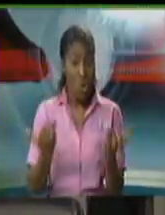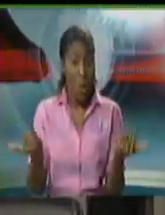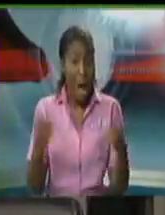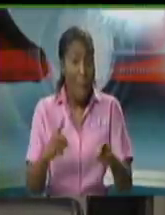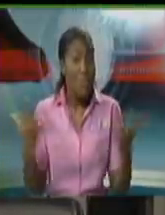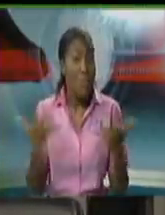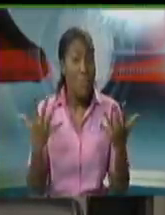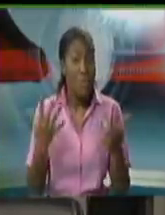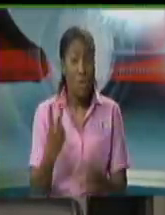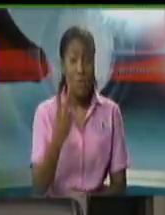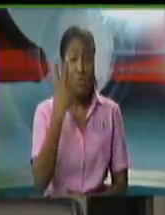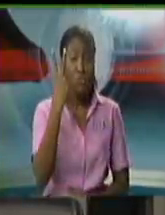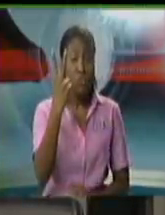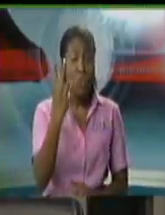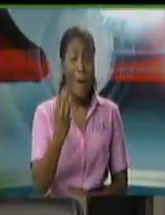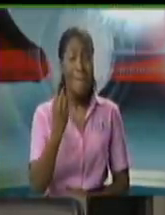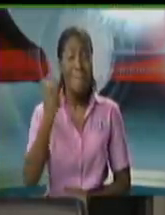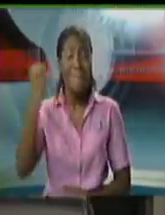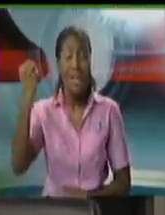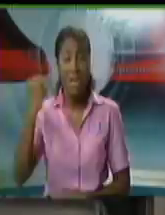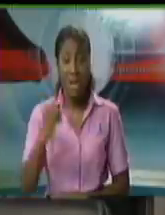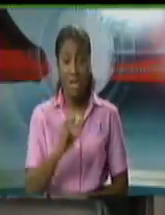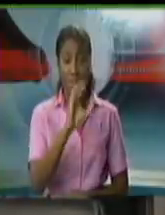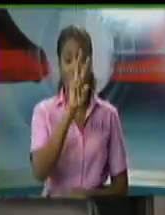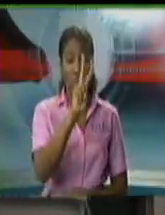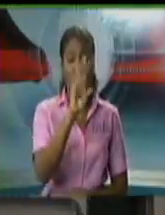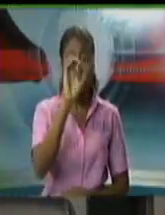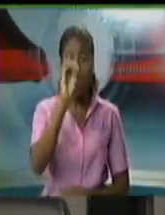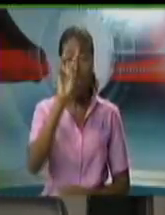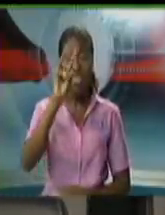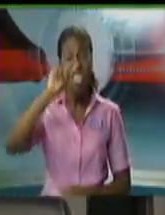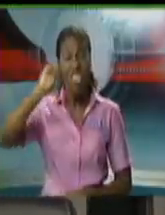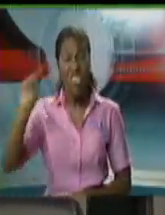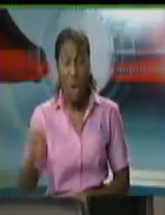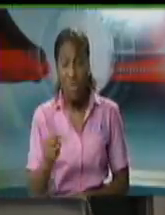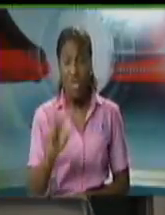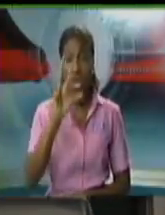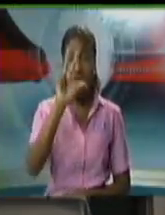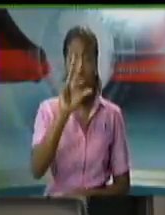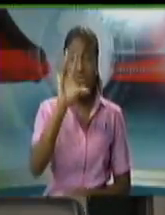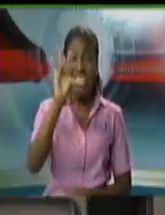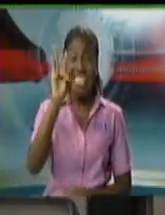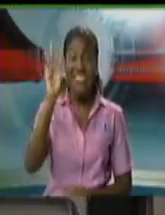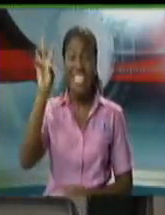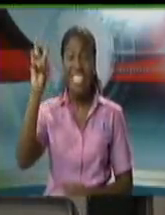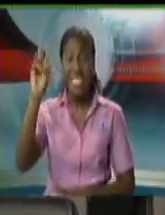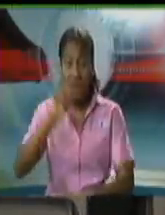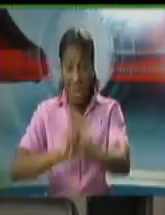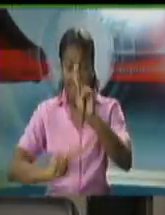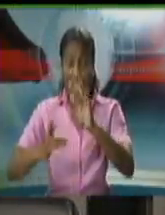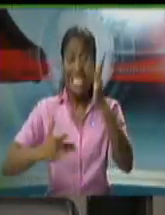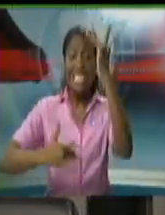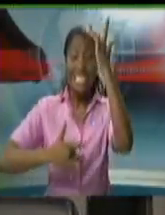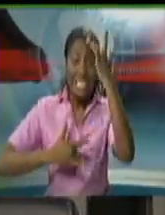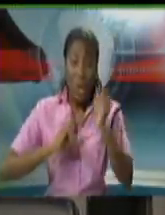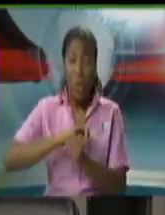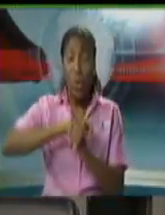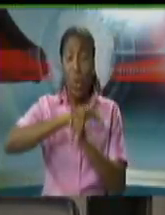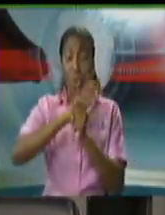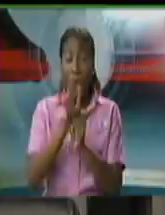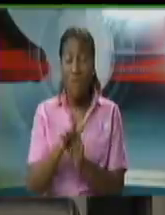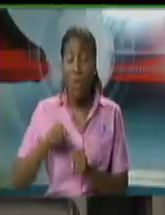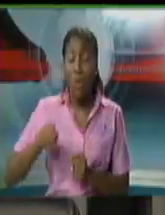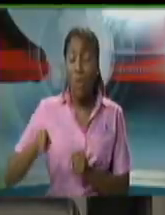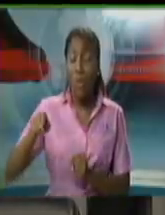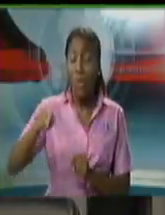,206,676 cases of COVID-19 in over 200